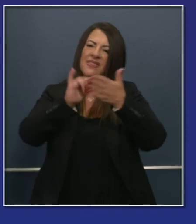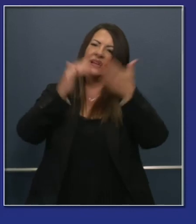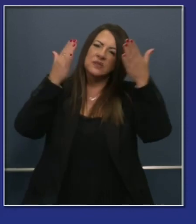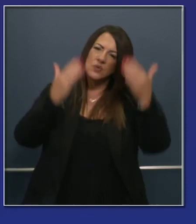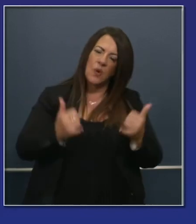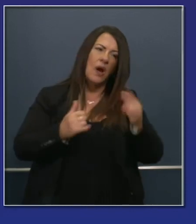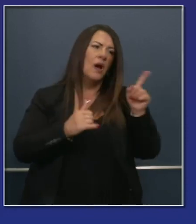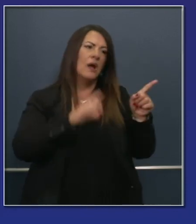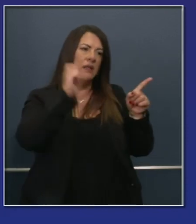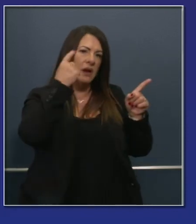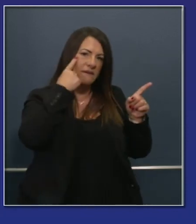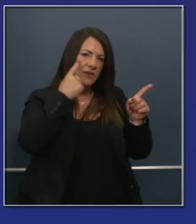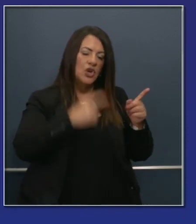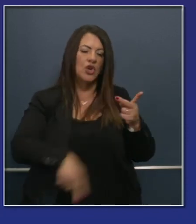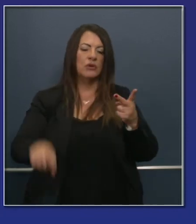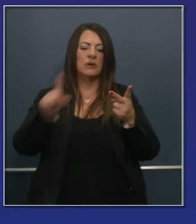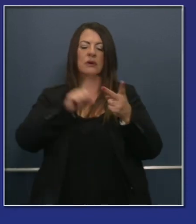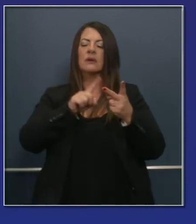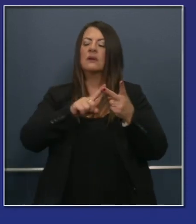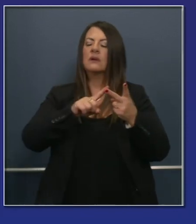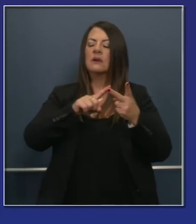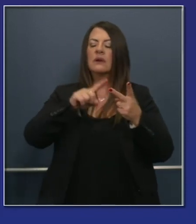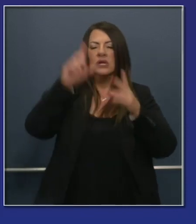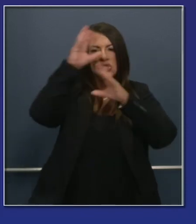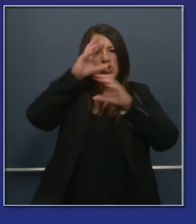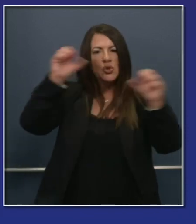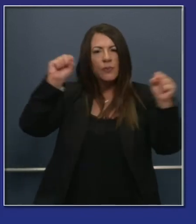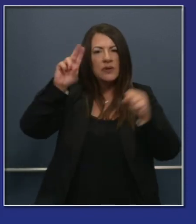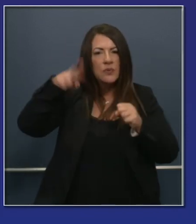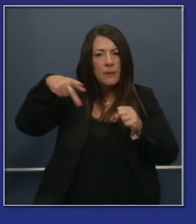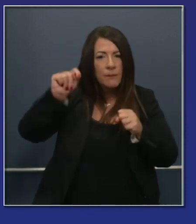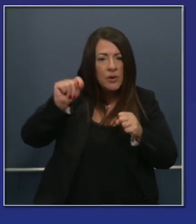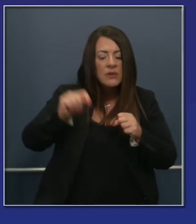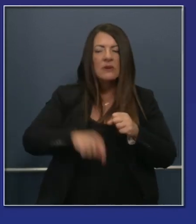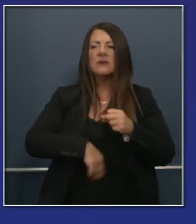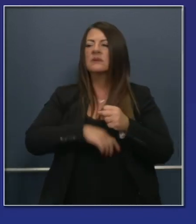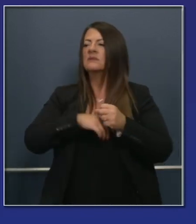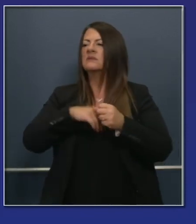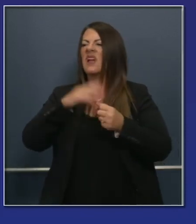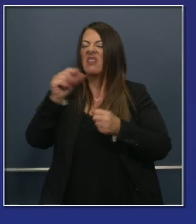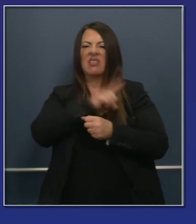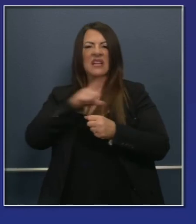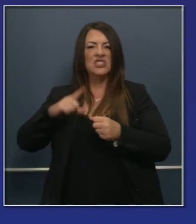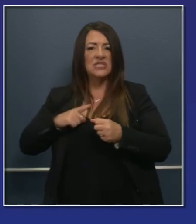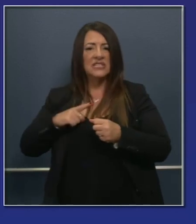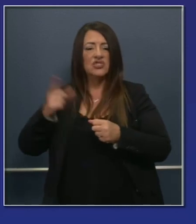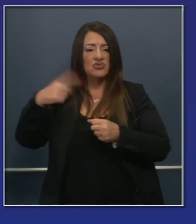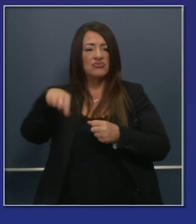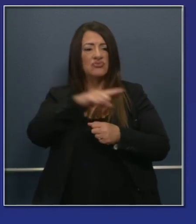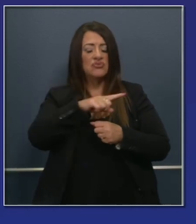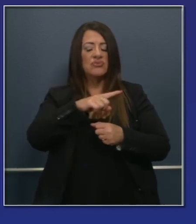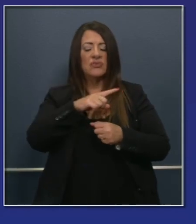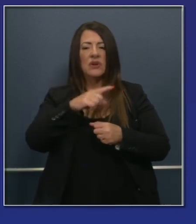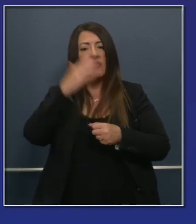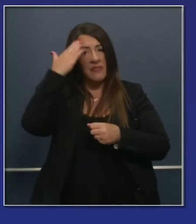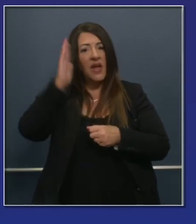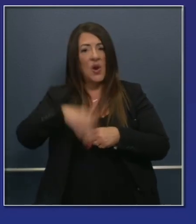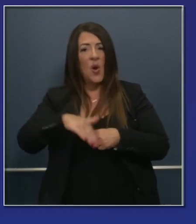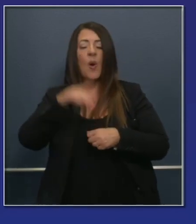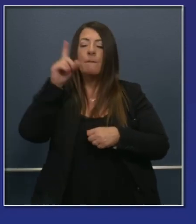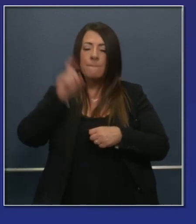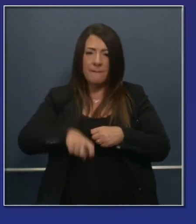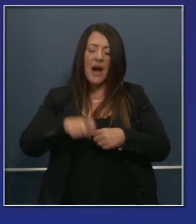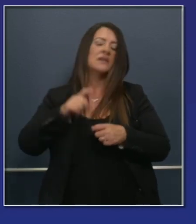Superintendent Tony Thurman to the State Legislature, every member of the task force is committed to closing